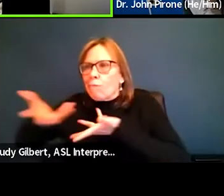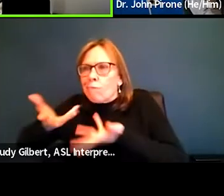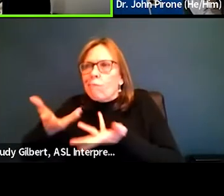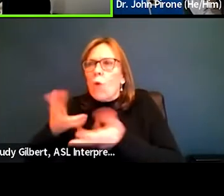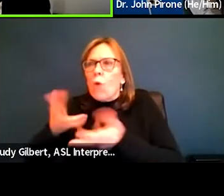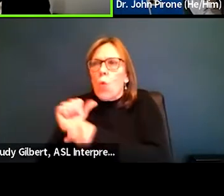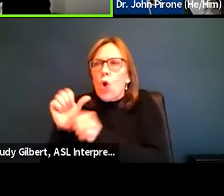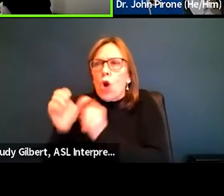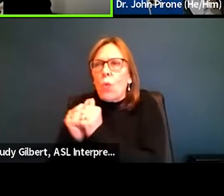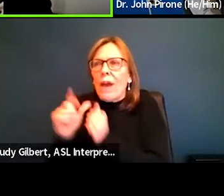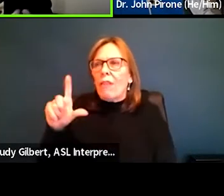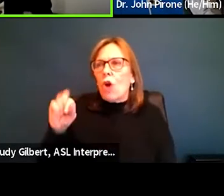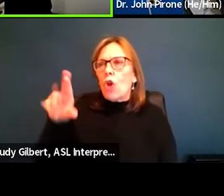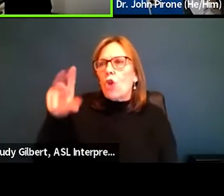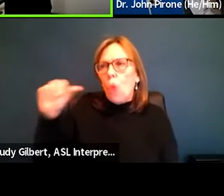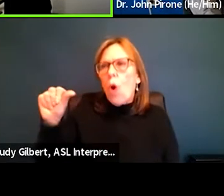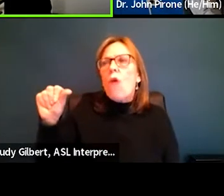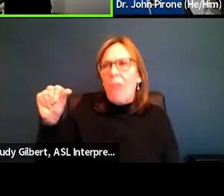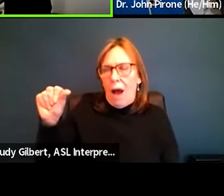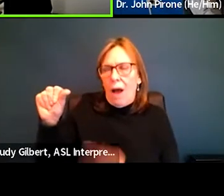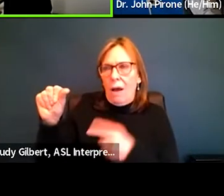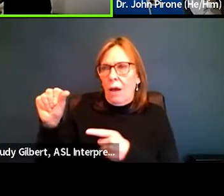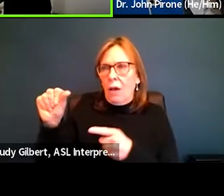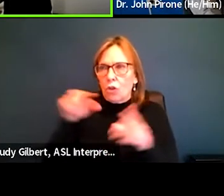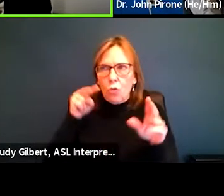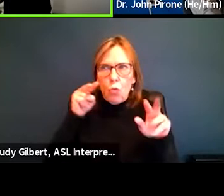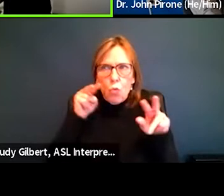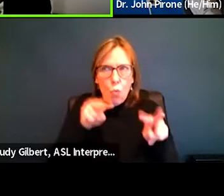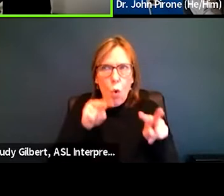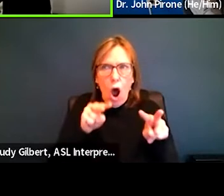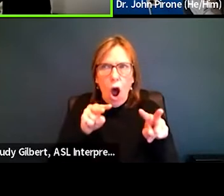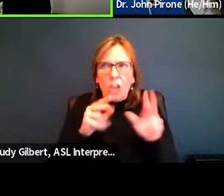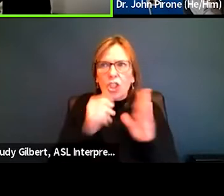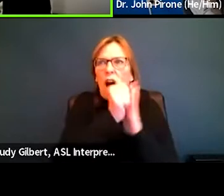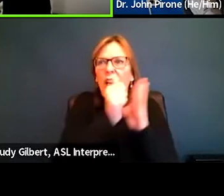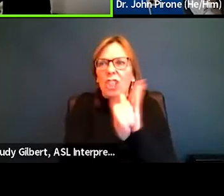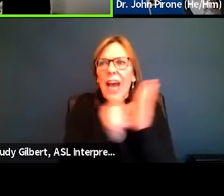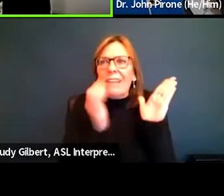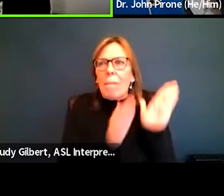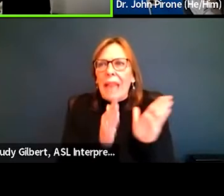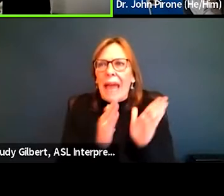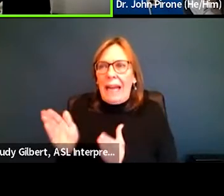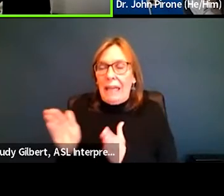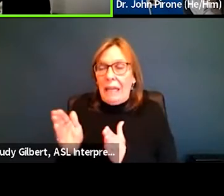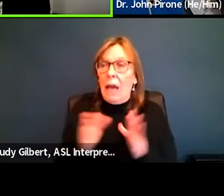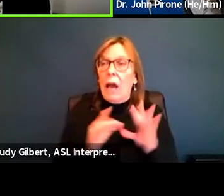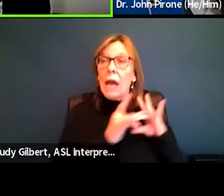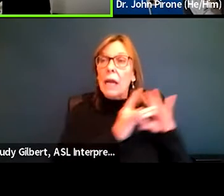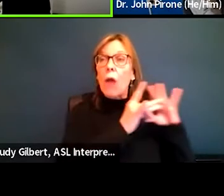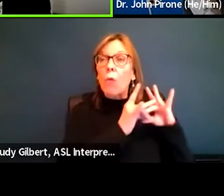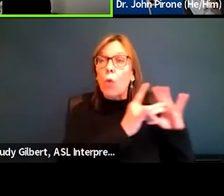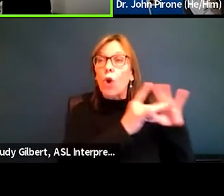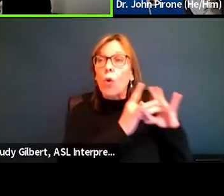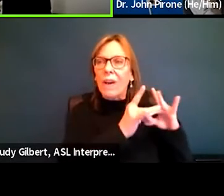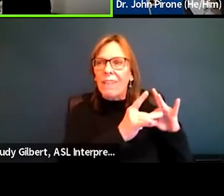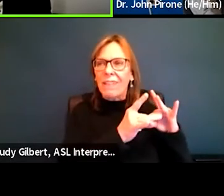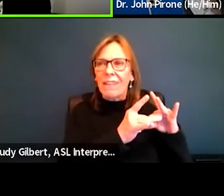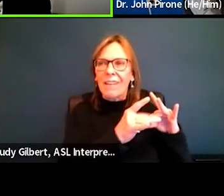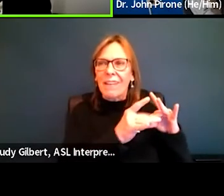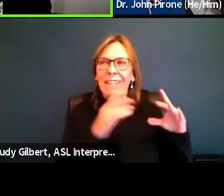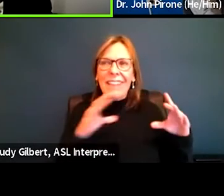to track it on the agenda planning process. I'm able to work with the committee assistant in that committee to